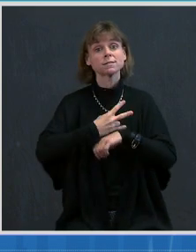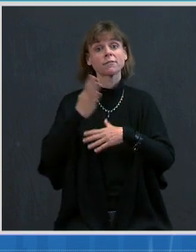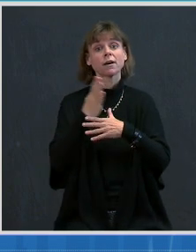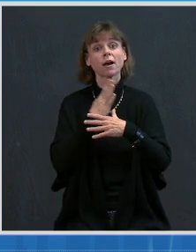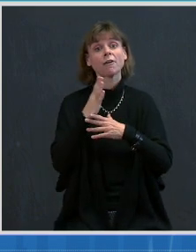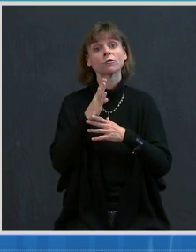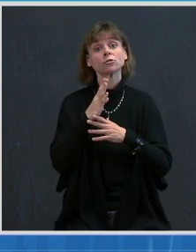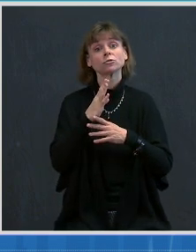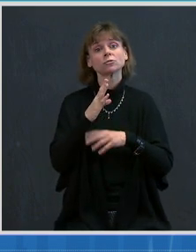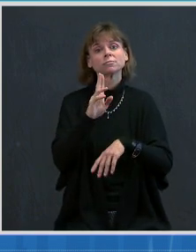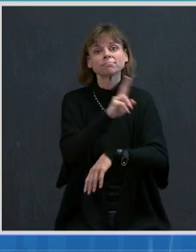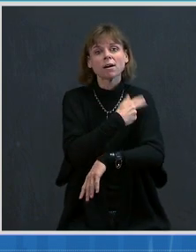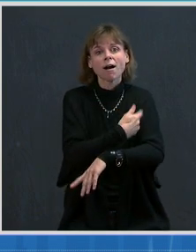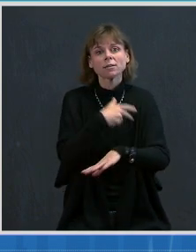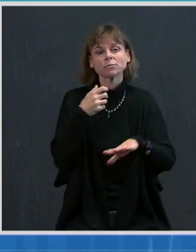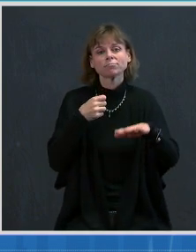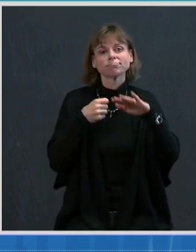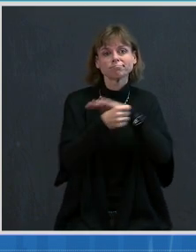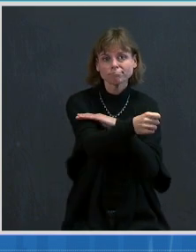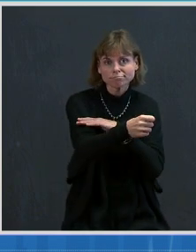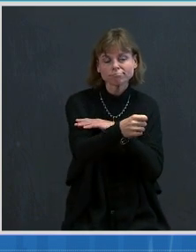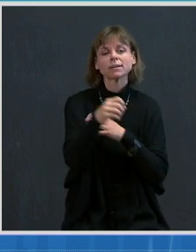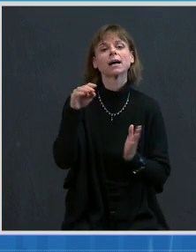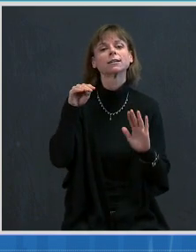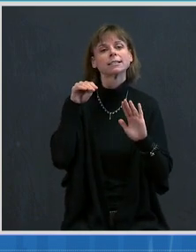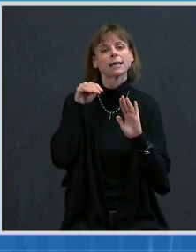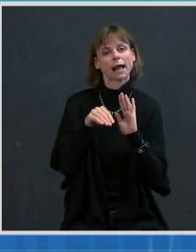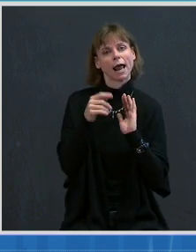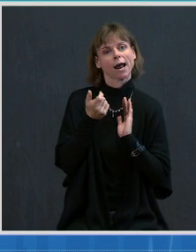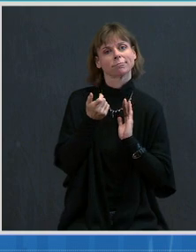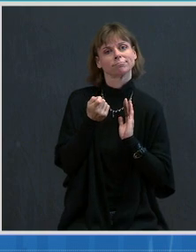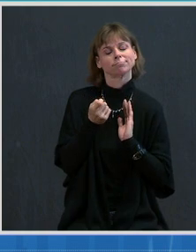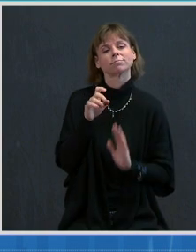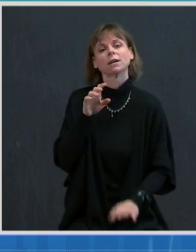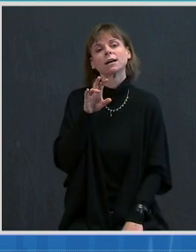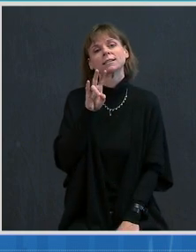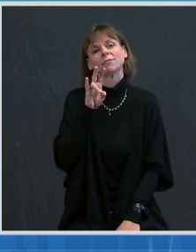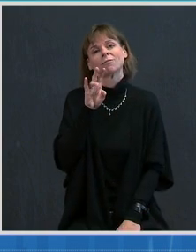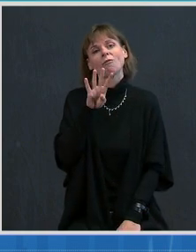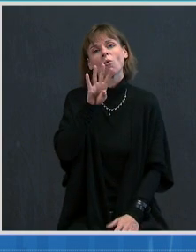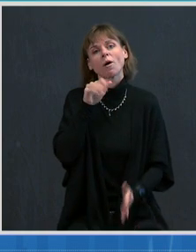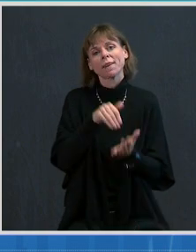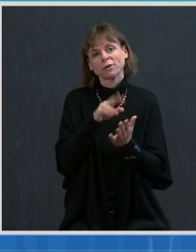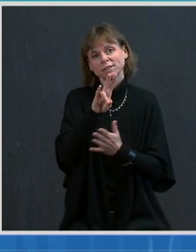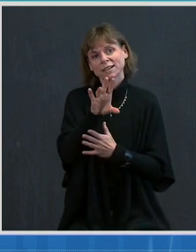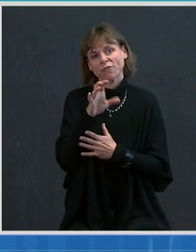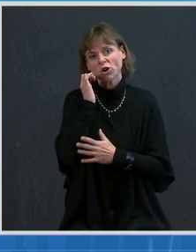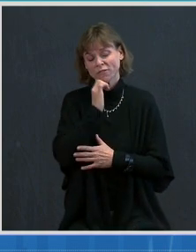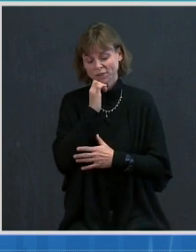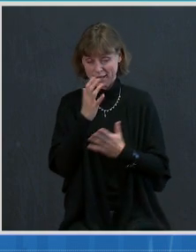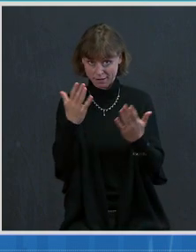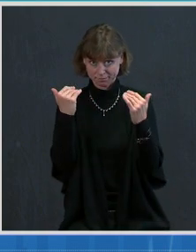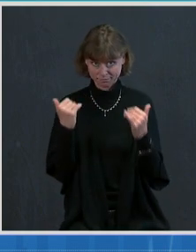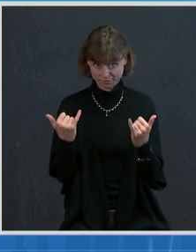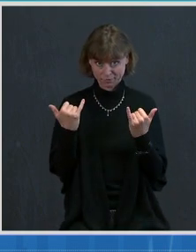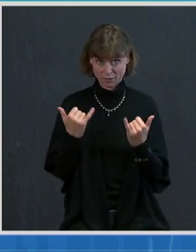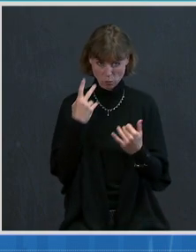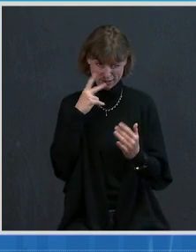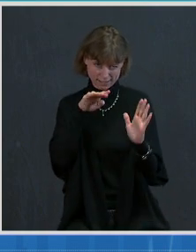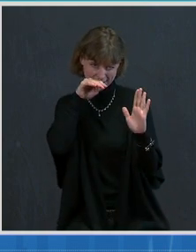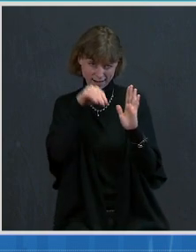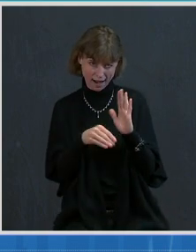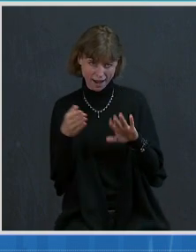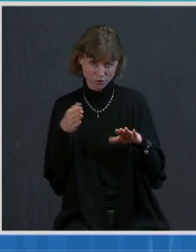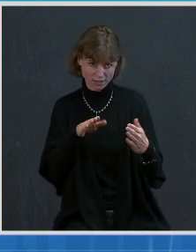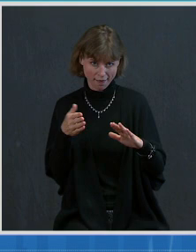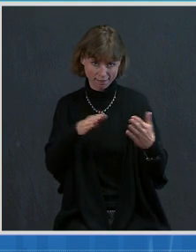admissions has also declined to just over 4,700 per day. We also continue to seek decline in deaths,